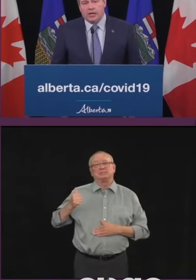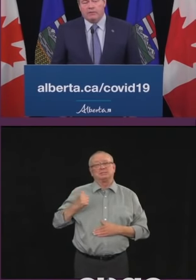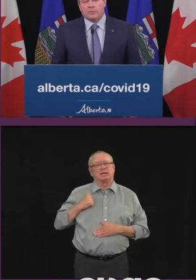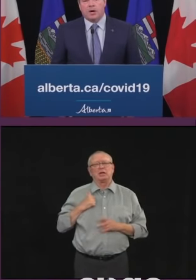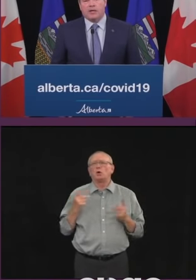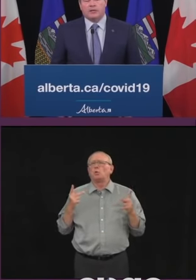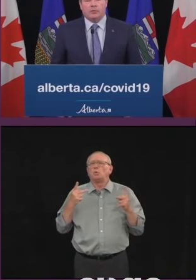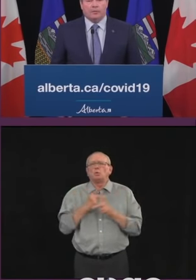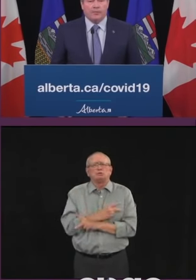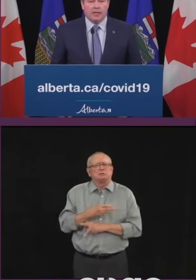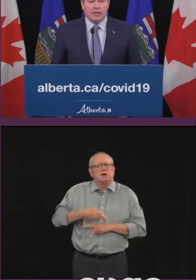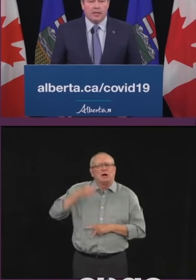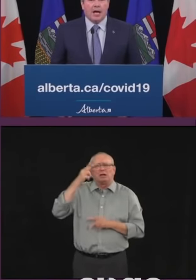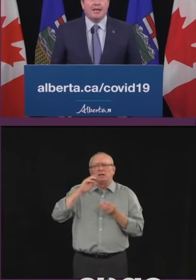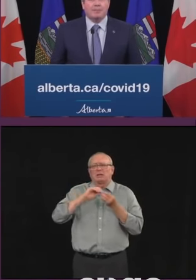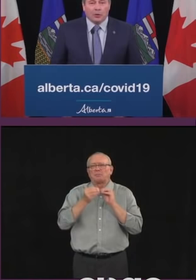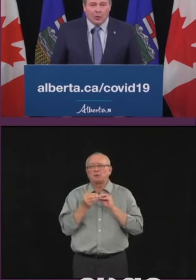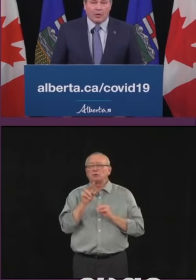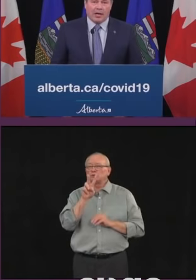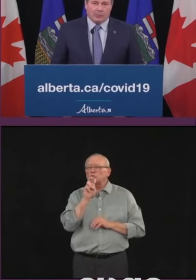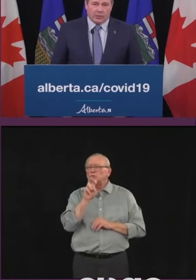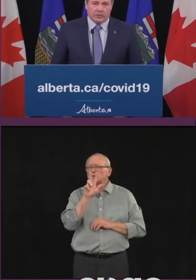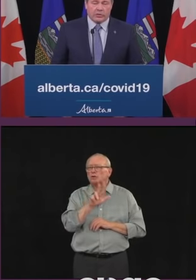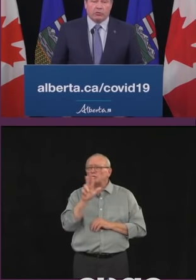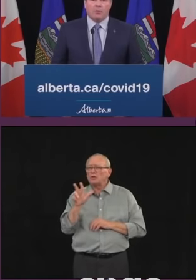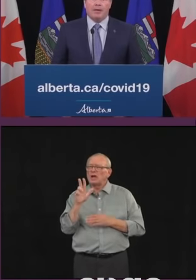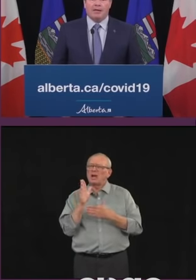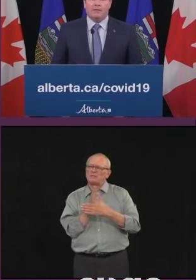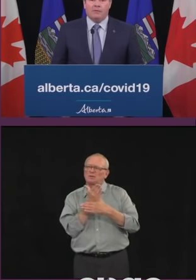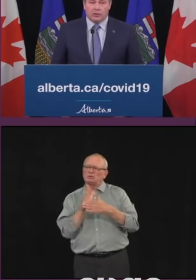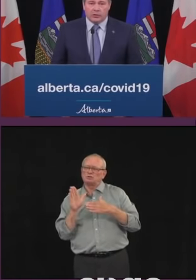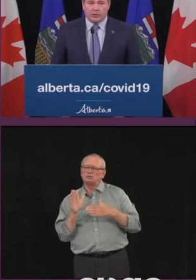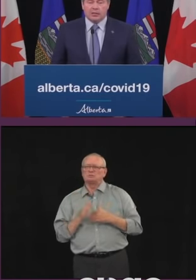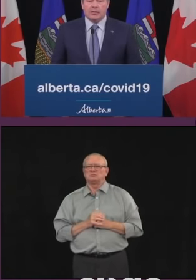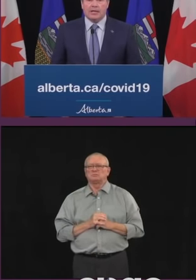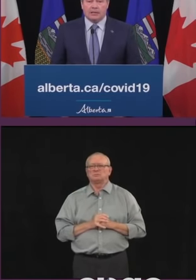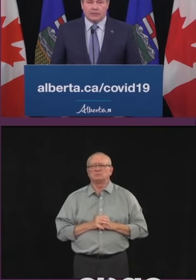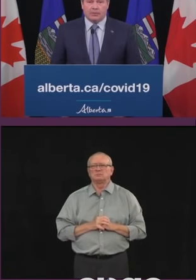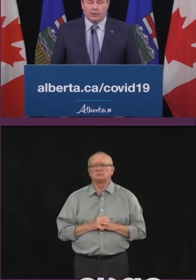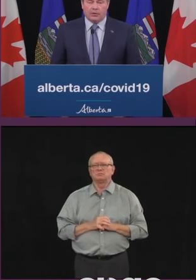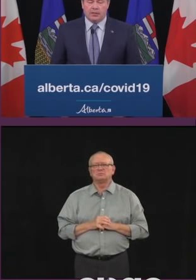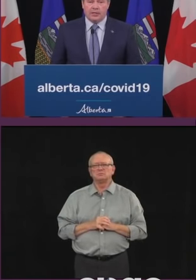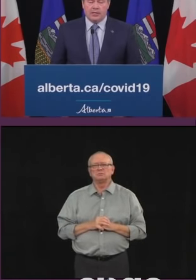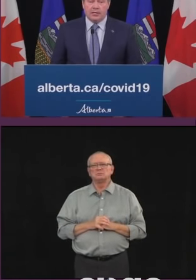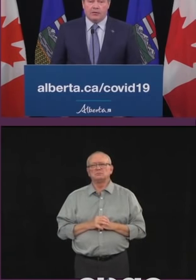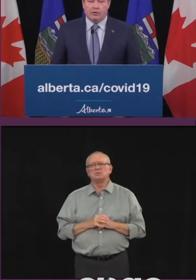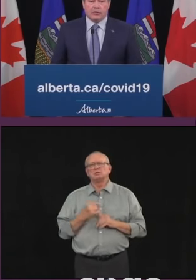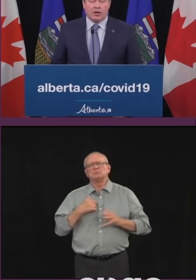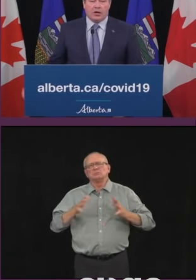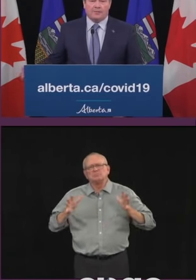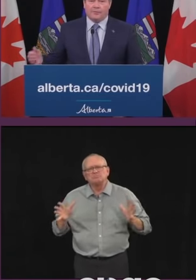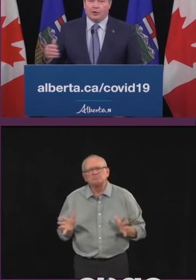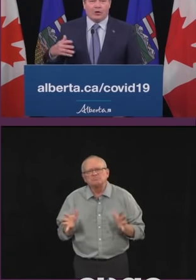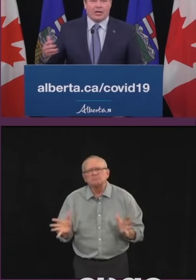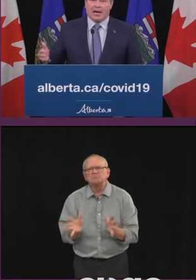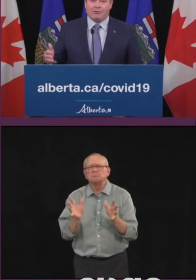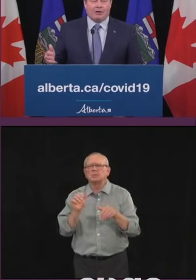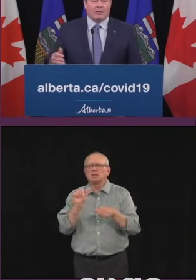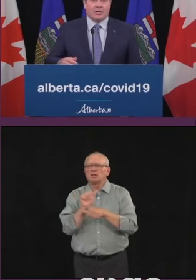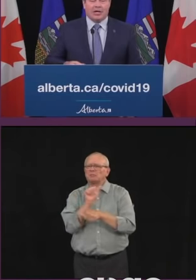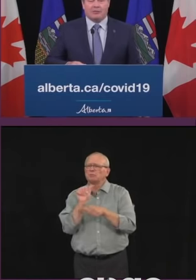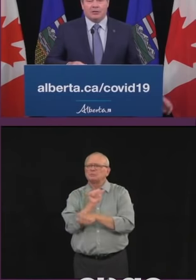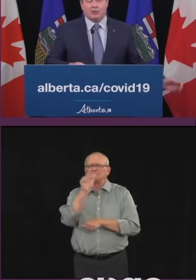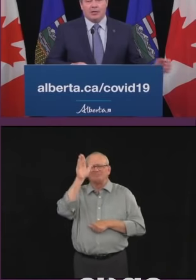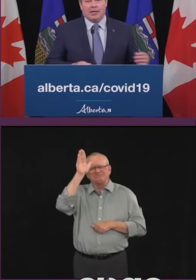all of us safe as possible I implore Albertans to remain vigilant and disciplined. We saw large